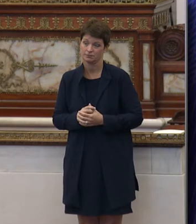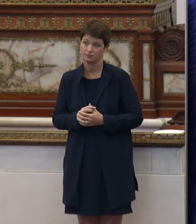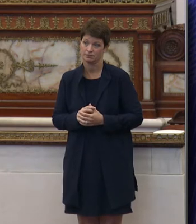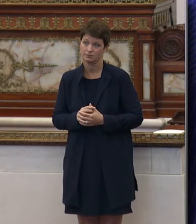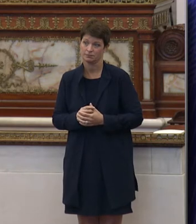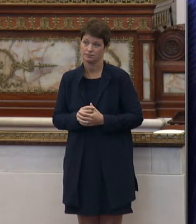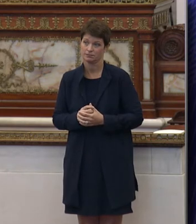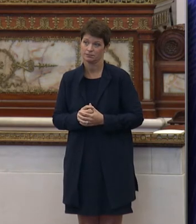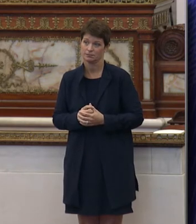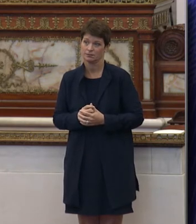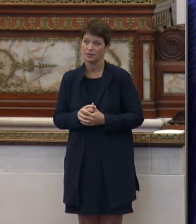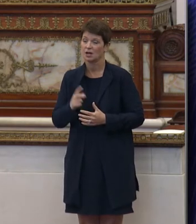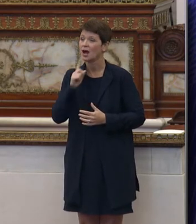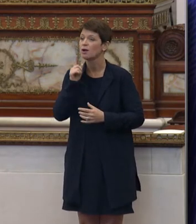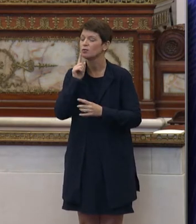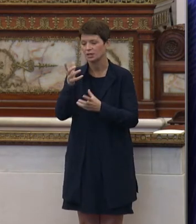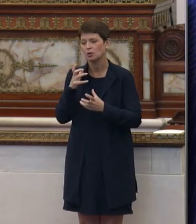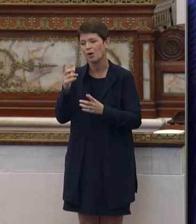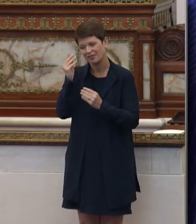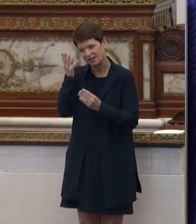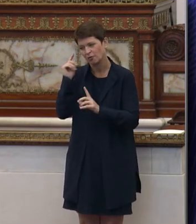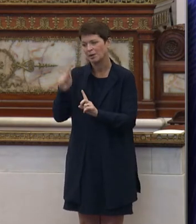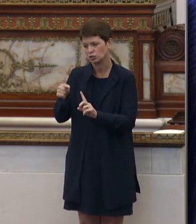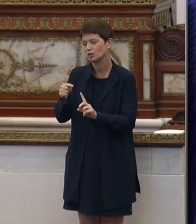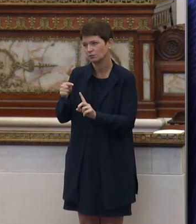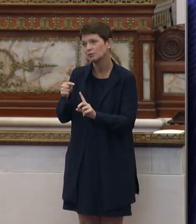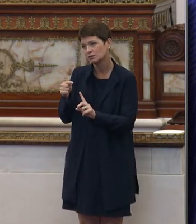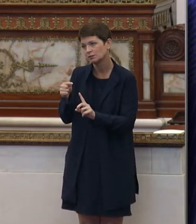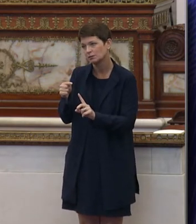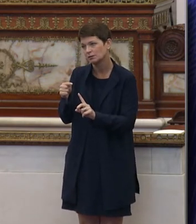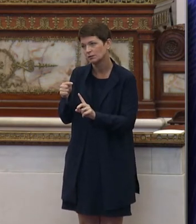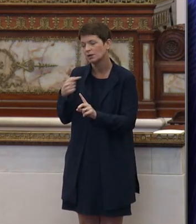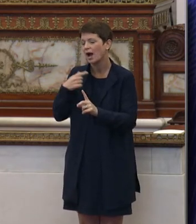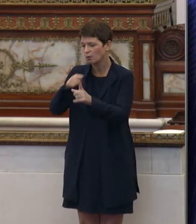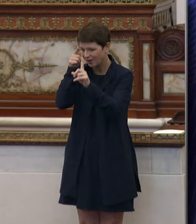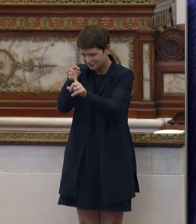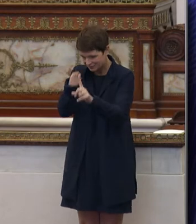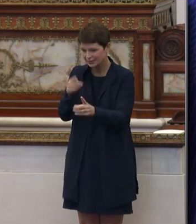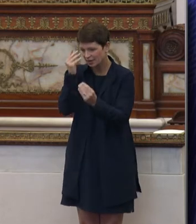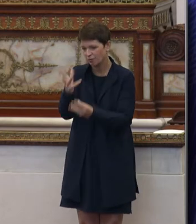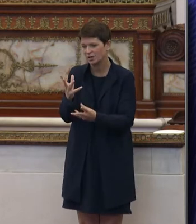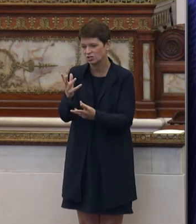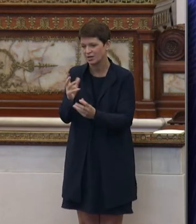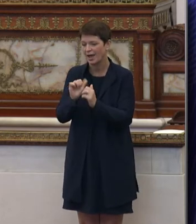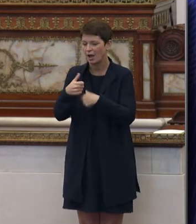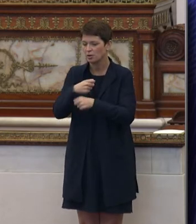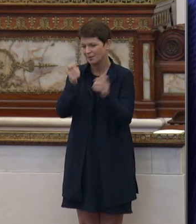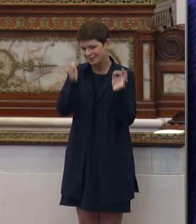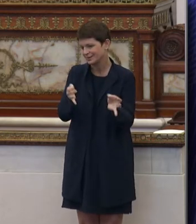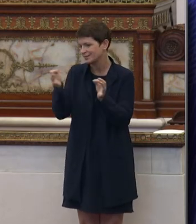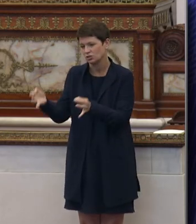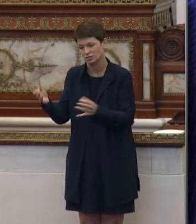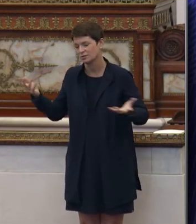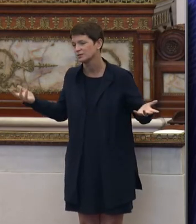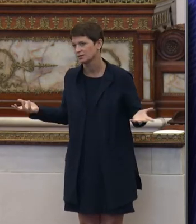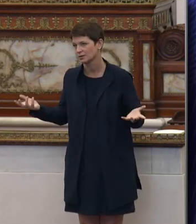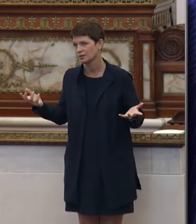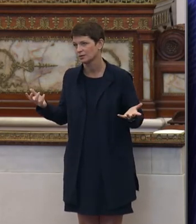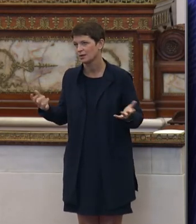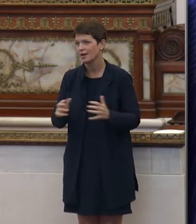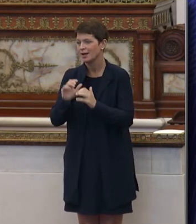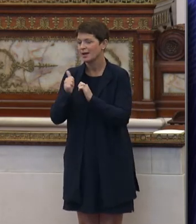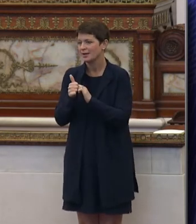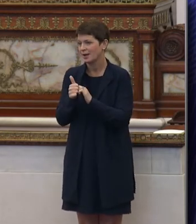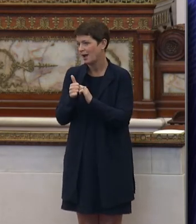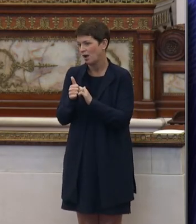I really want to get the information in terms of what was the decision-making process and how it